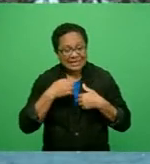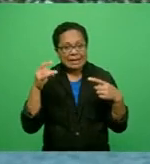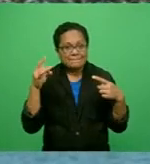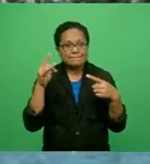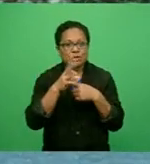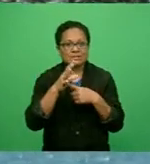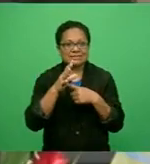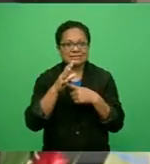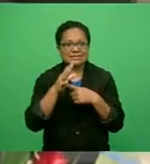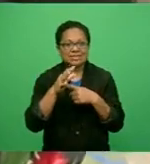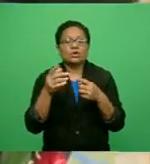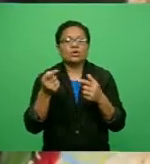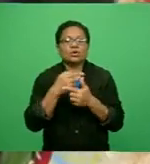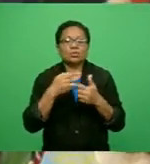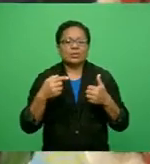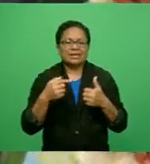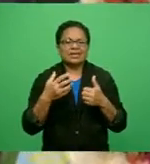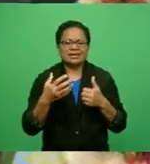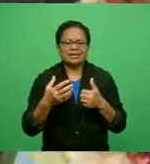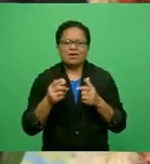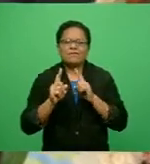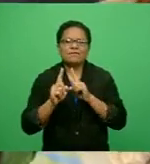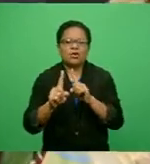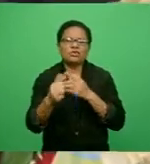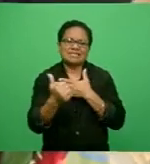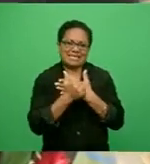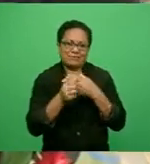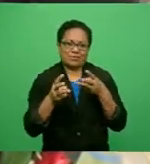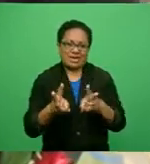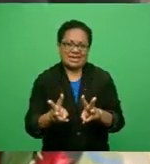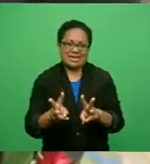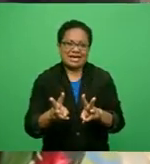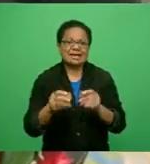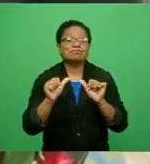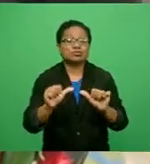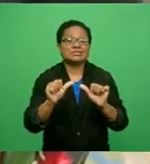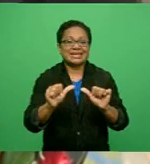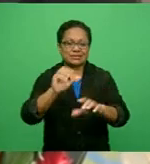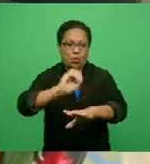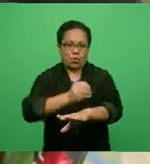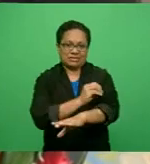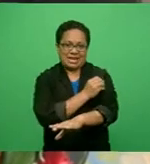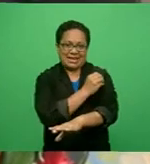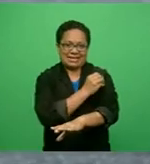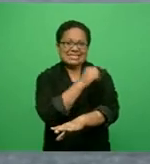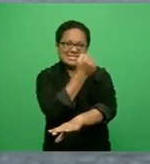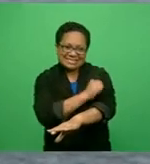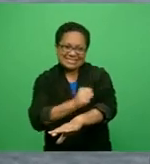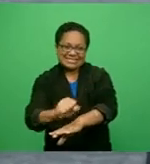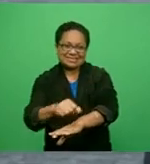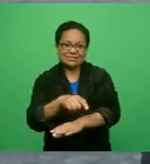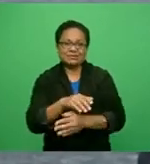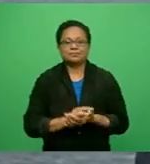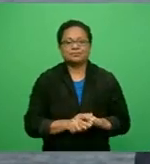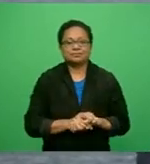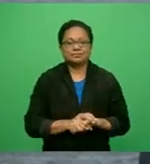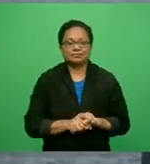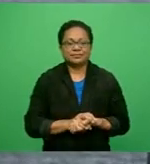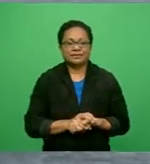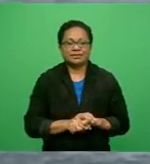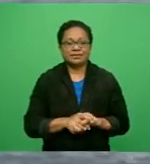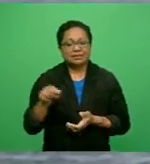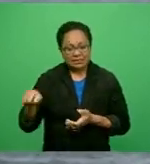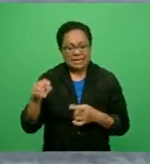sustainable manner and protecting the health of our oceans, which is critical